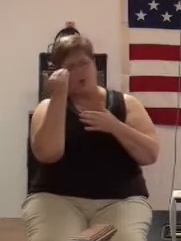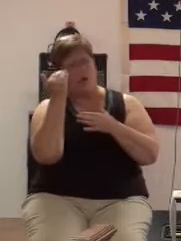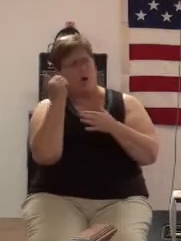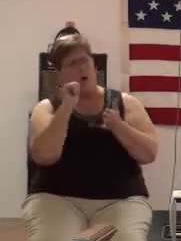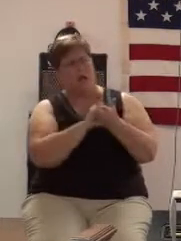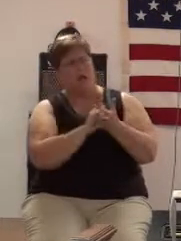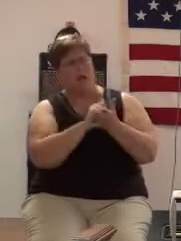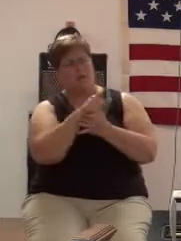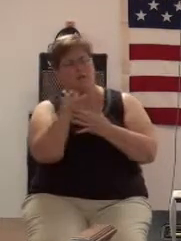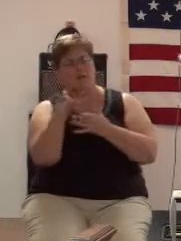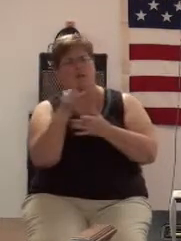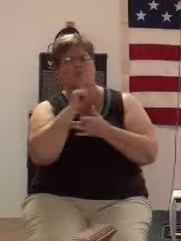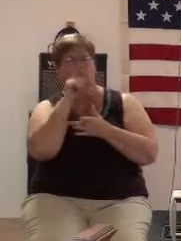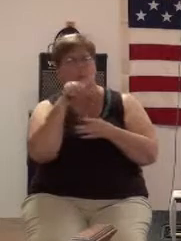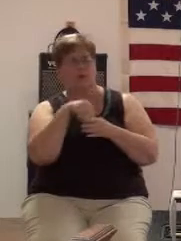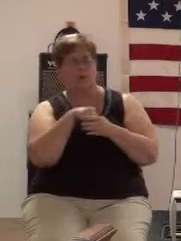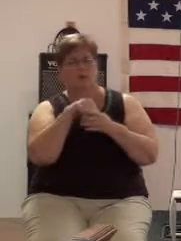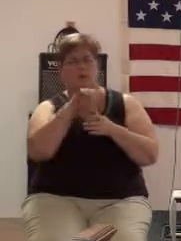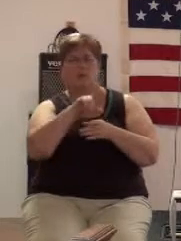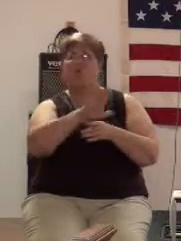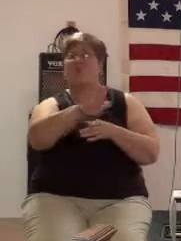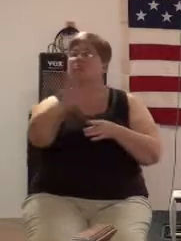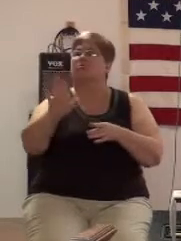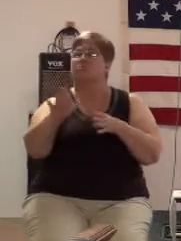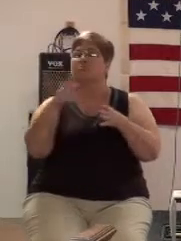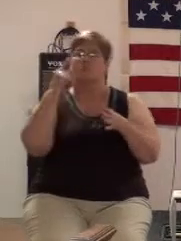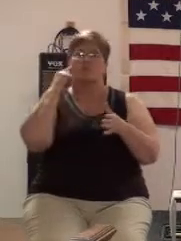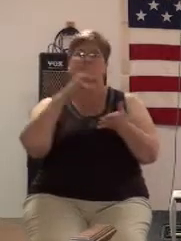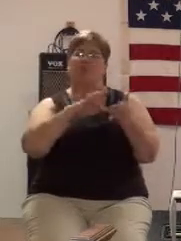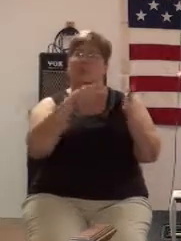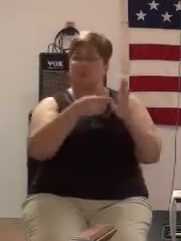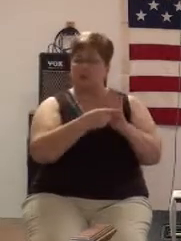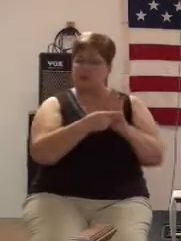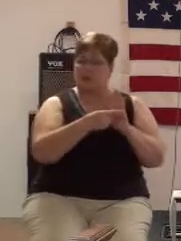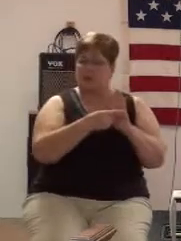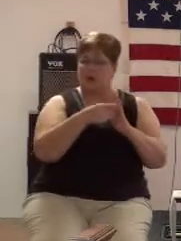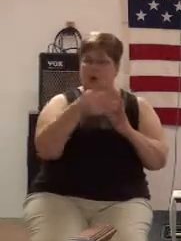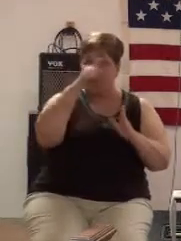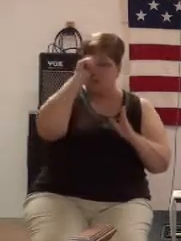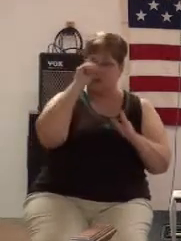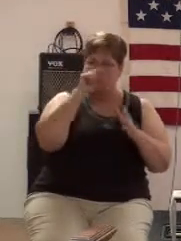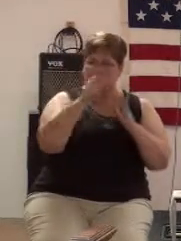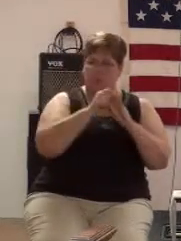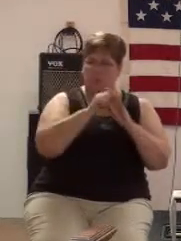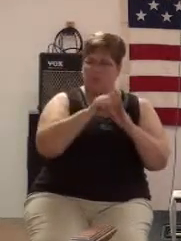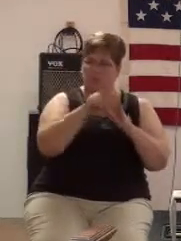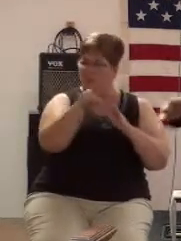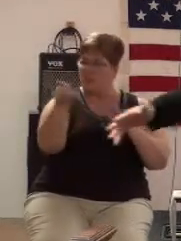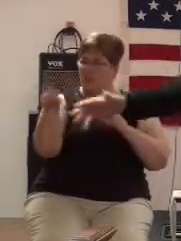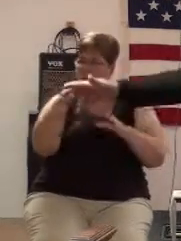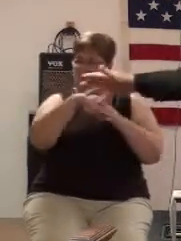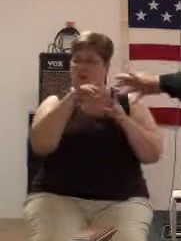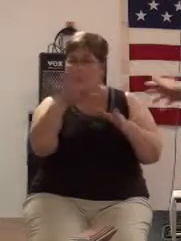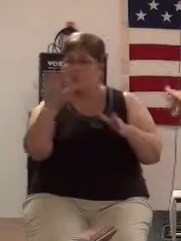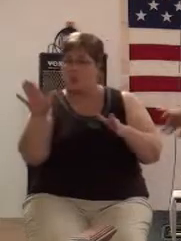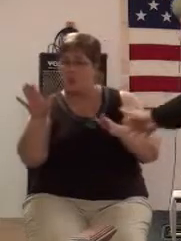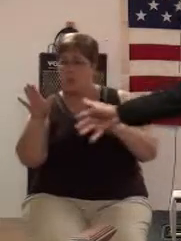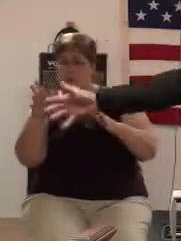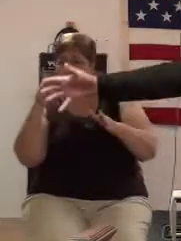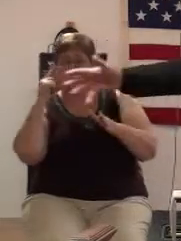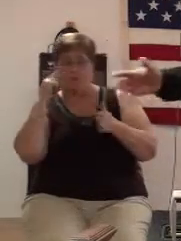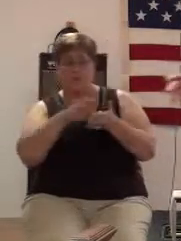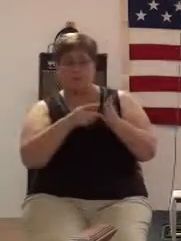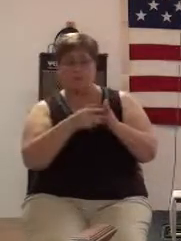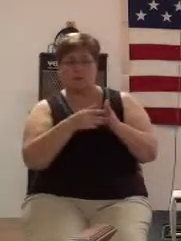that they are in their purpose because when they're in their purpose, the water will heal